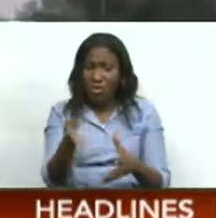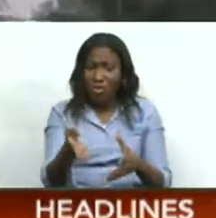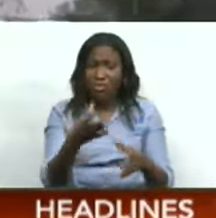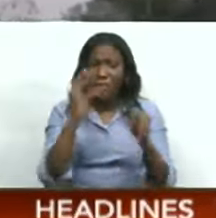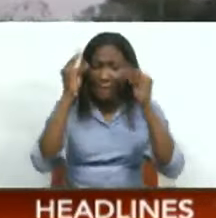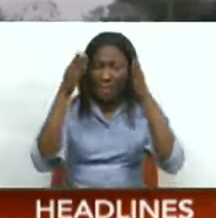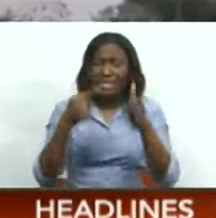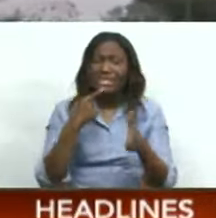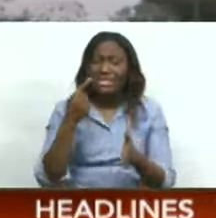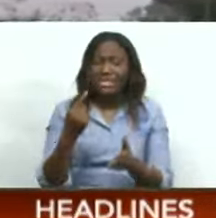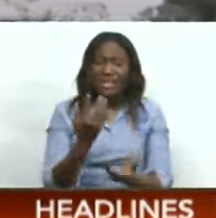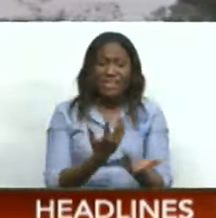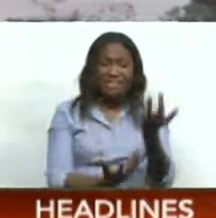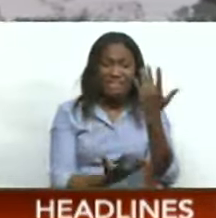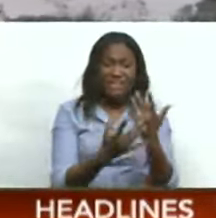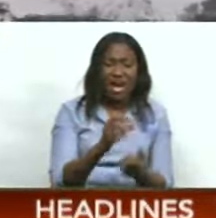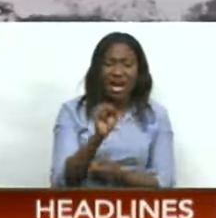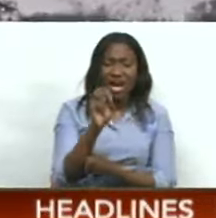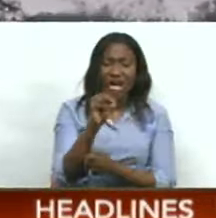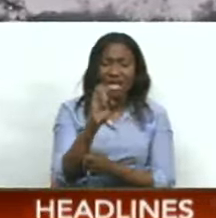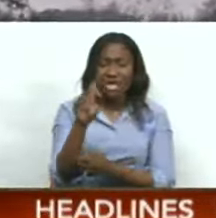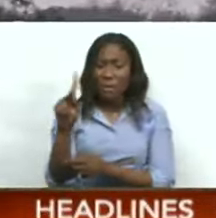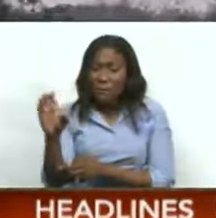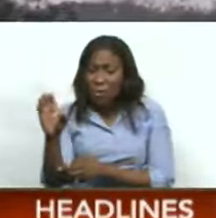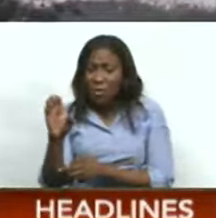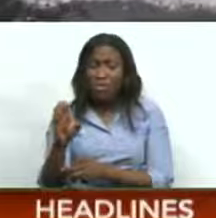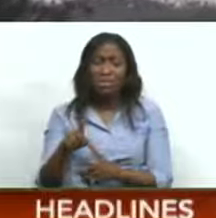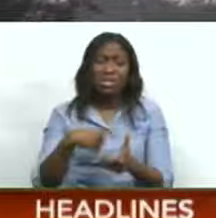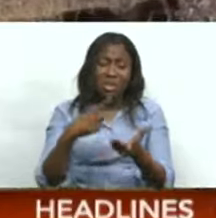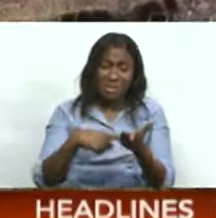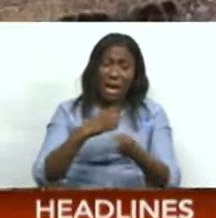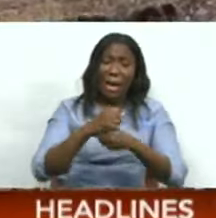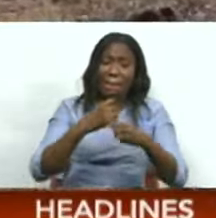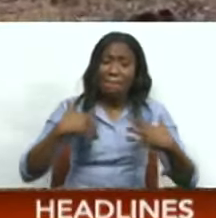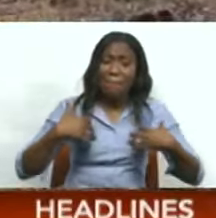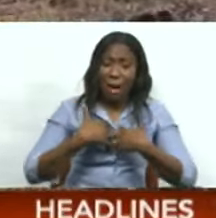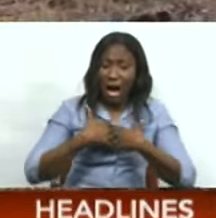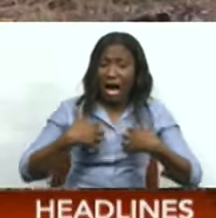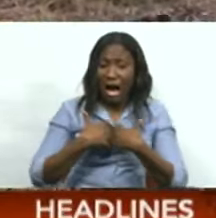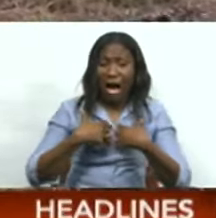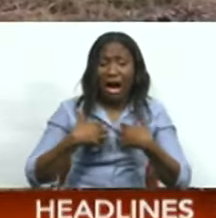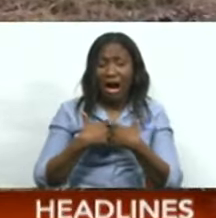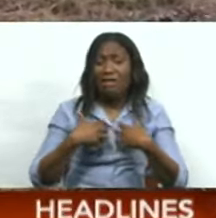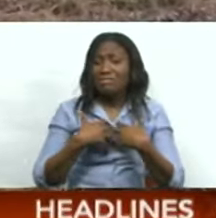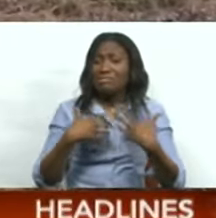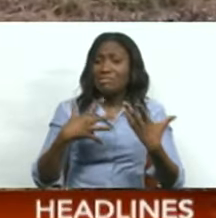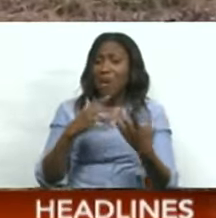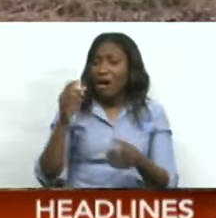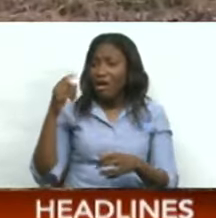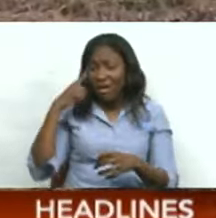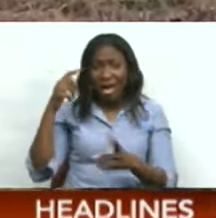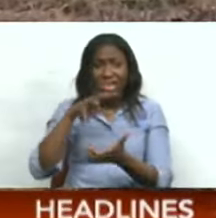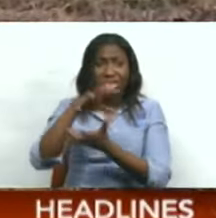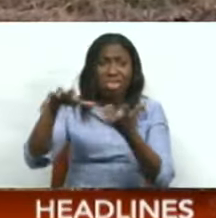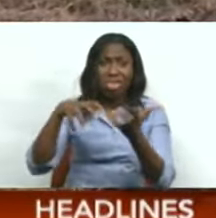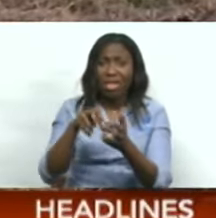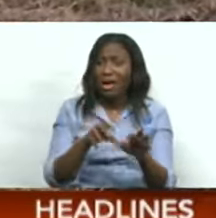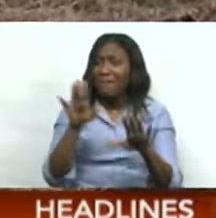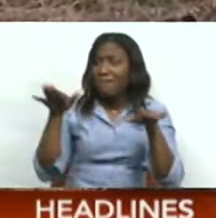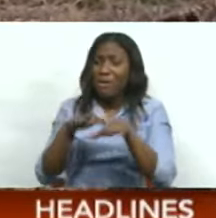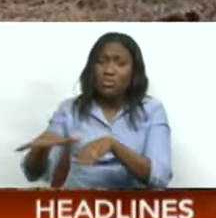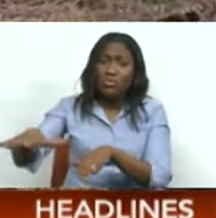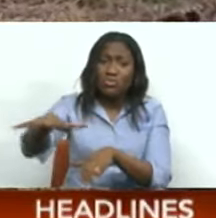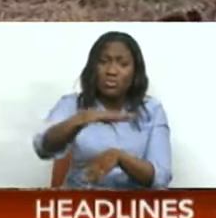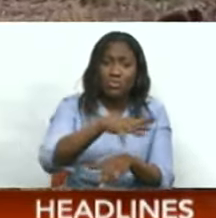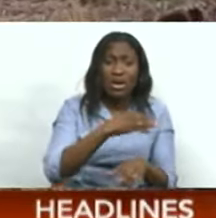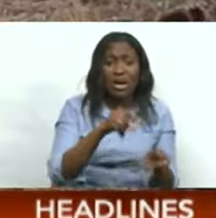fires, smoke and smog can disorient wildlife, causing them to flee into human populated areas. He says the loss of habitat and